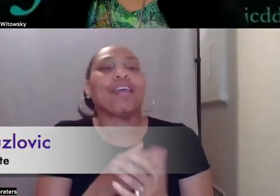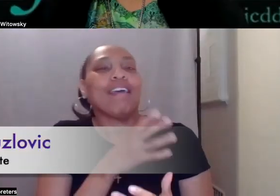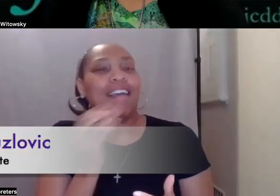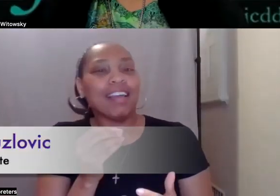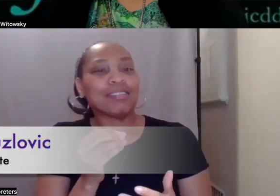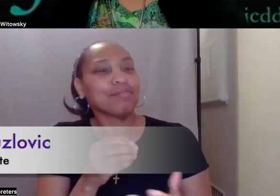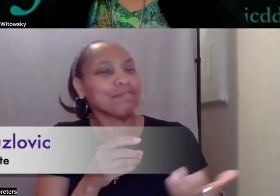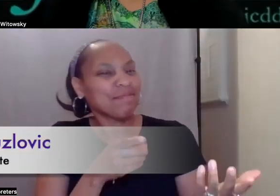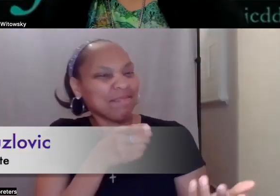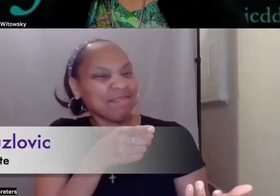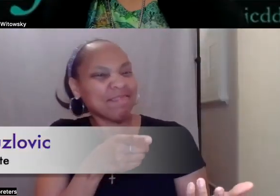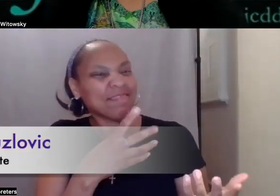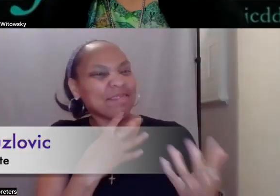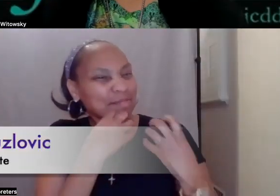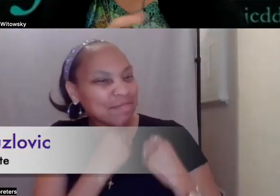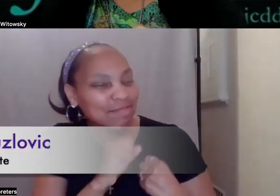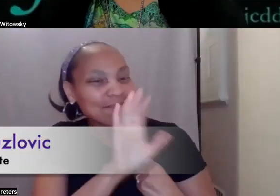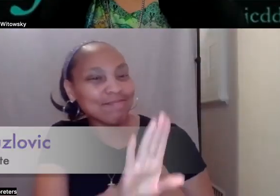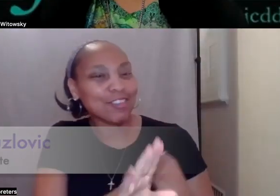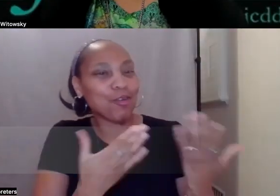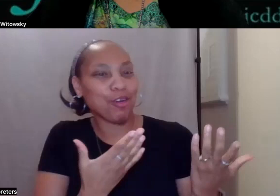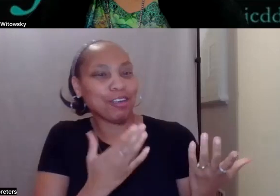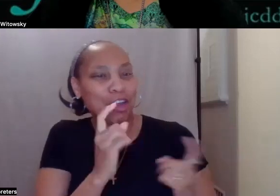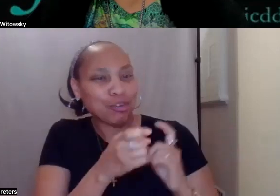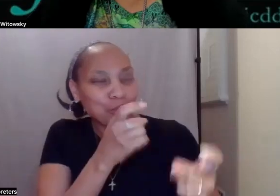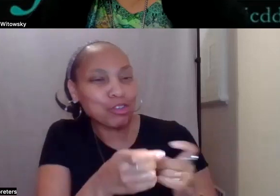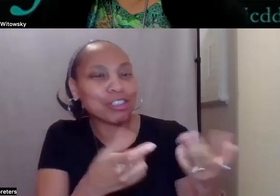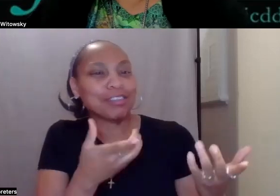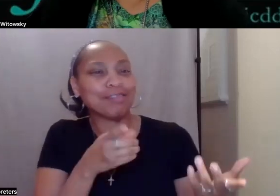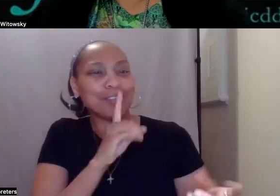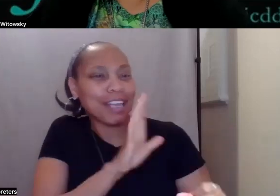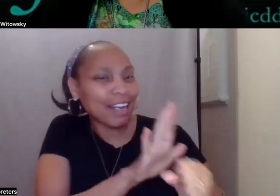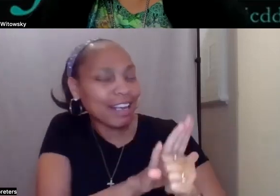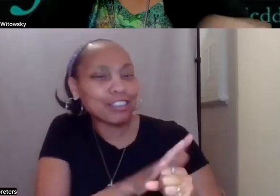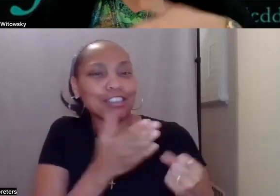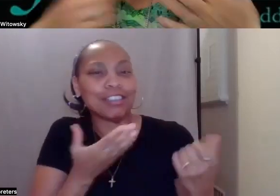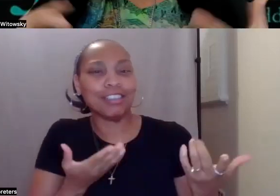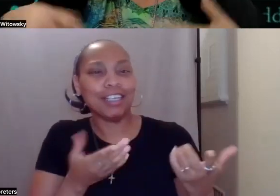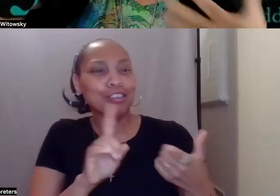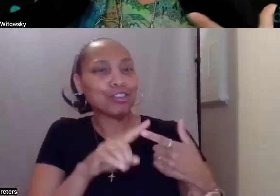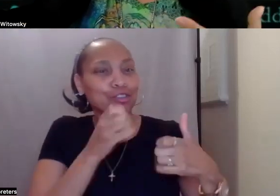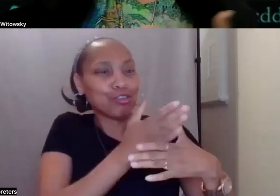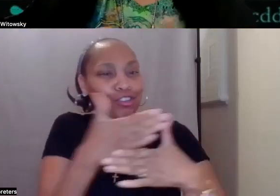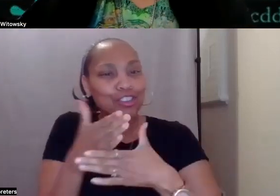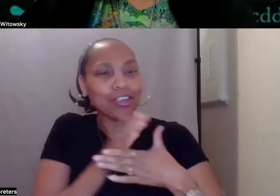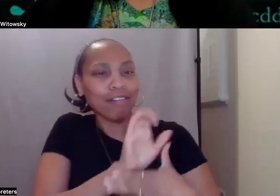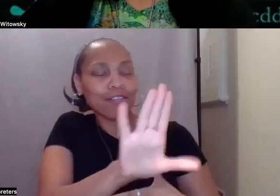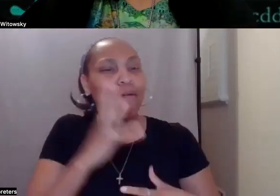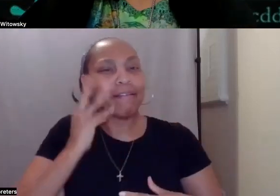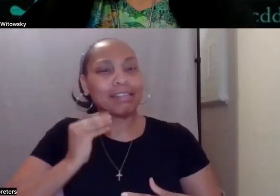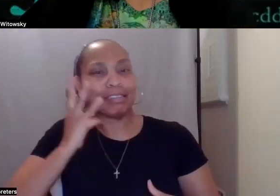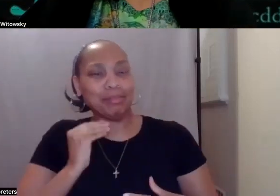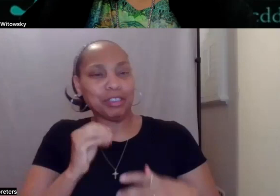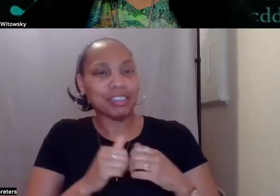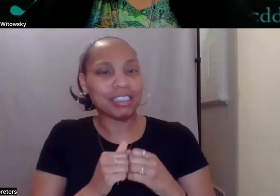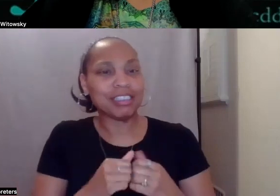your contributions, your dedication to sharing your experiences with other